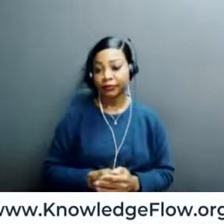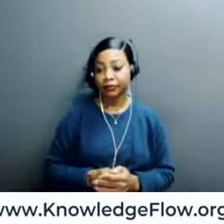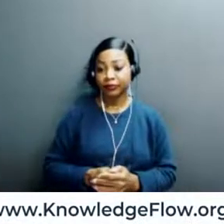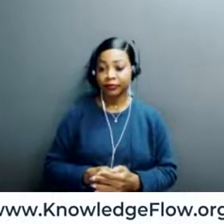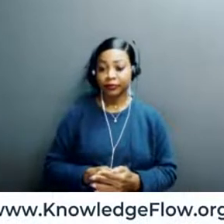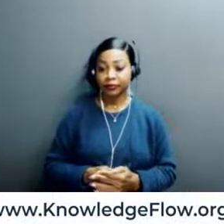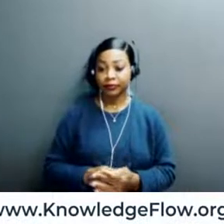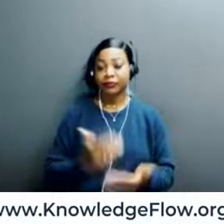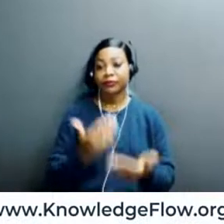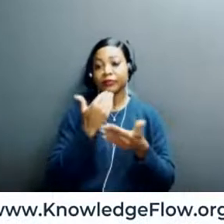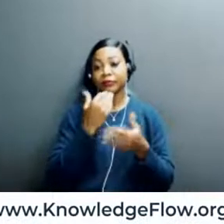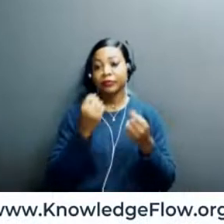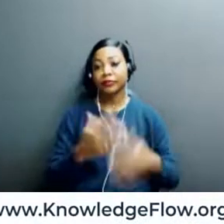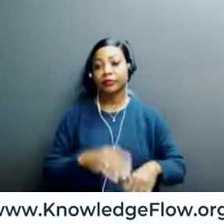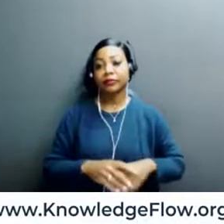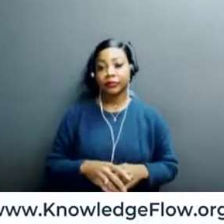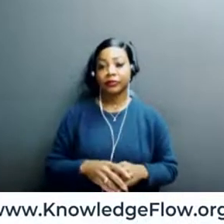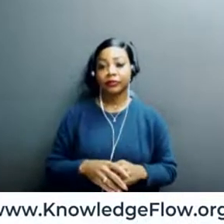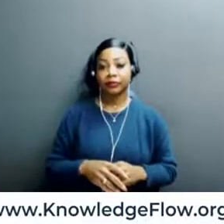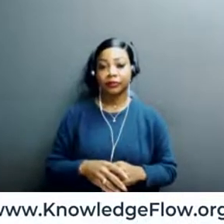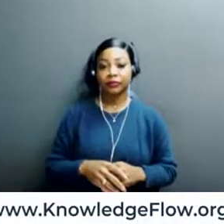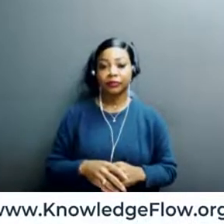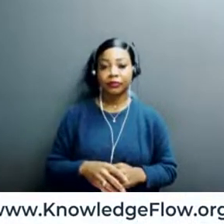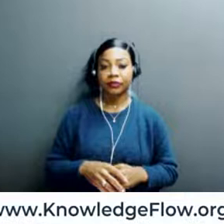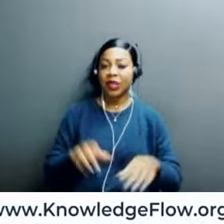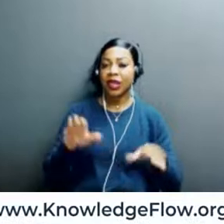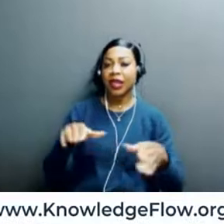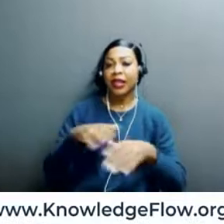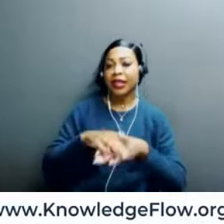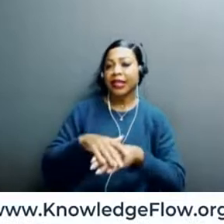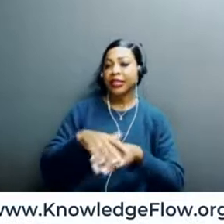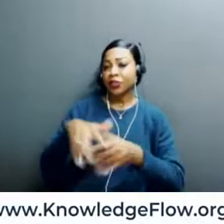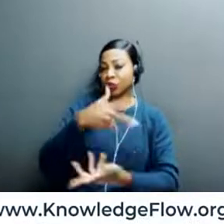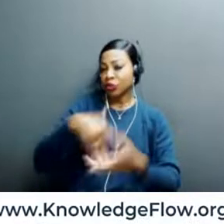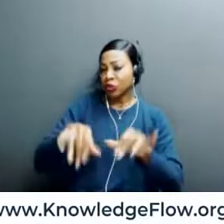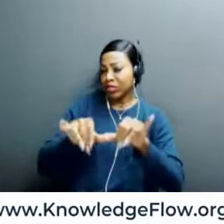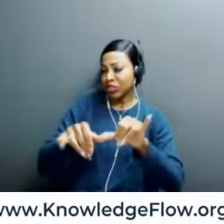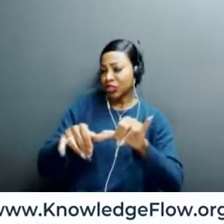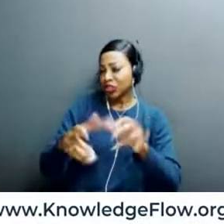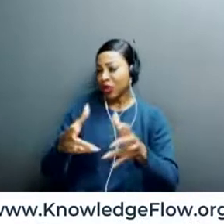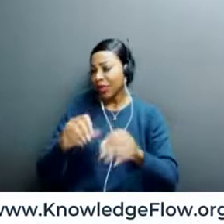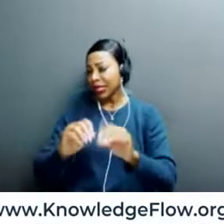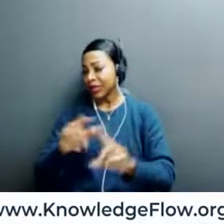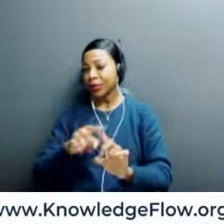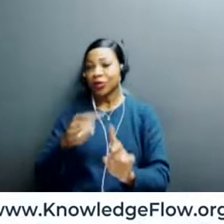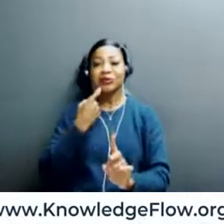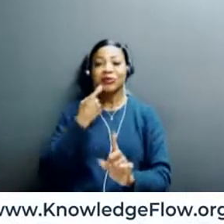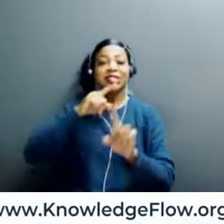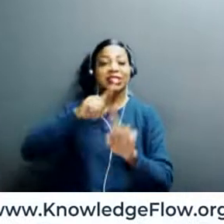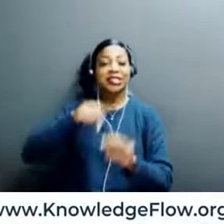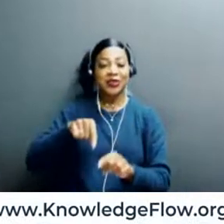Thank you very much. I was about to ask you to specify what you meant by social engineering, but I think you've just answered the question already.